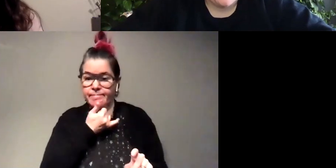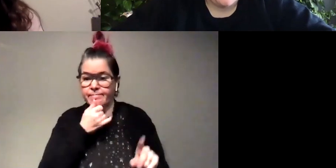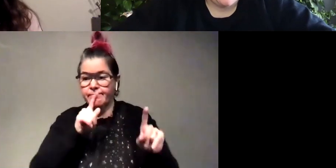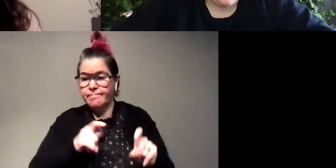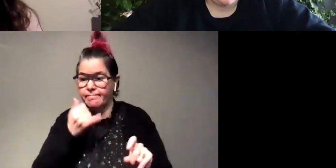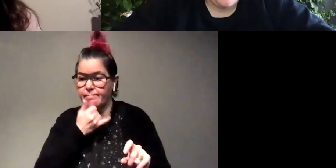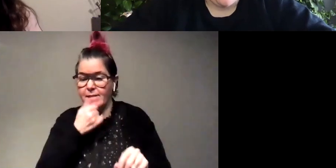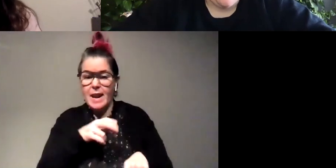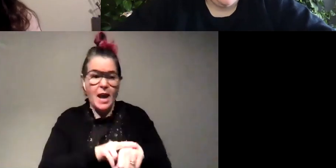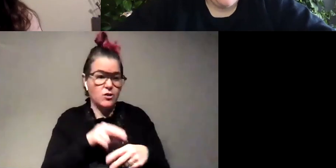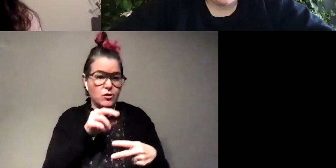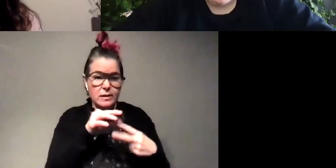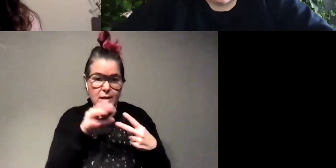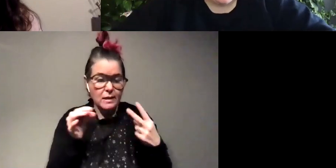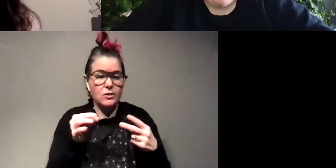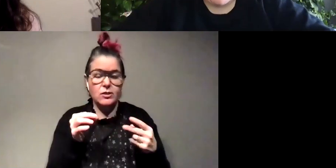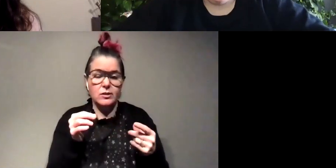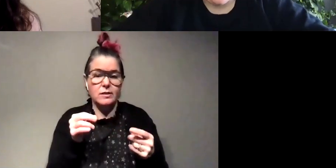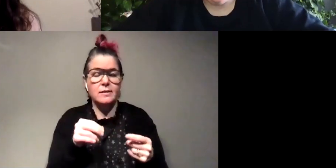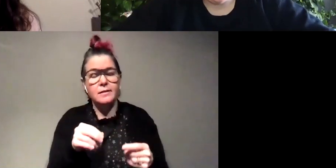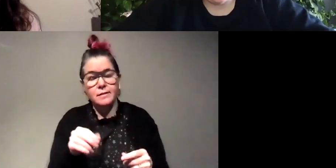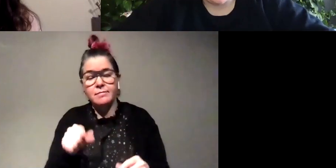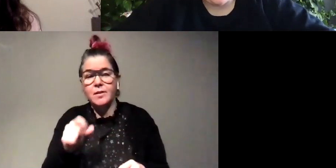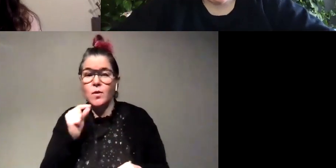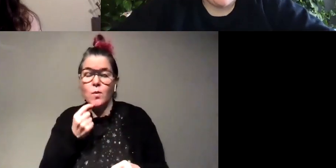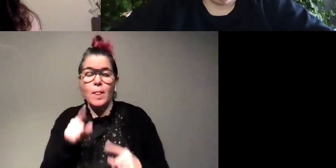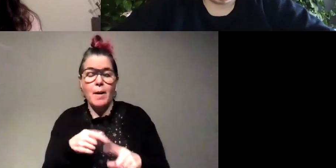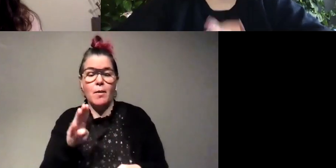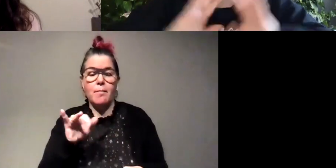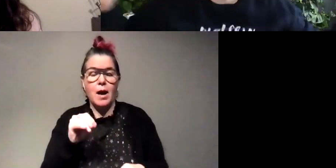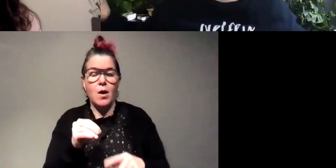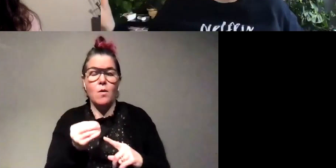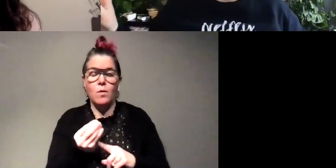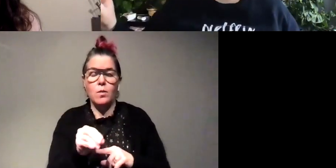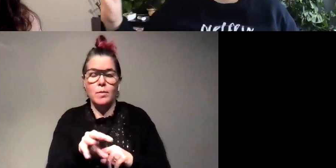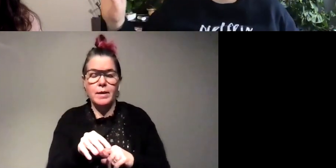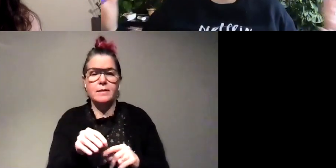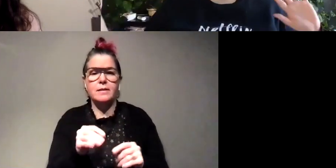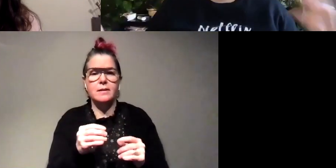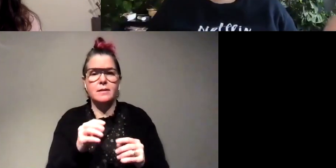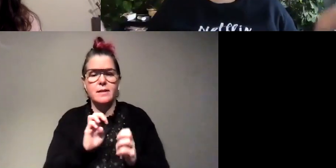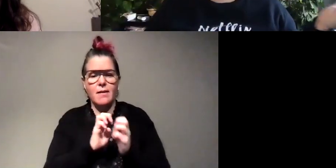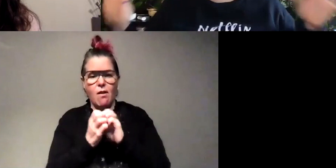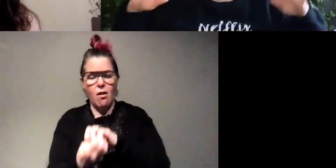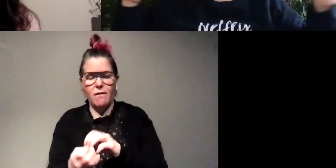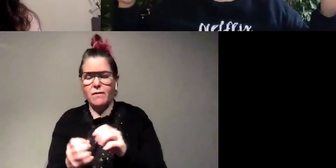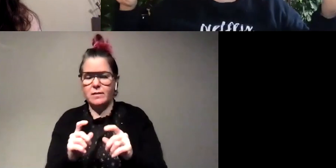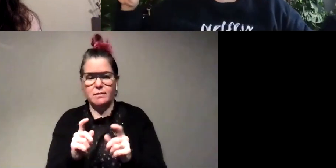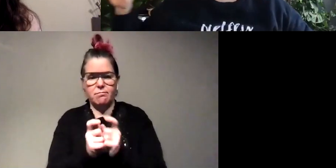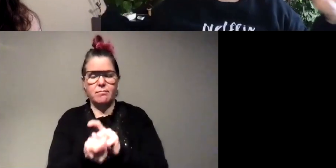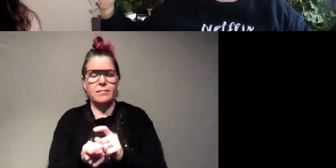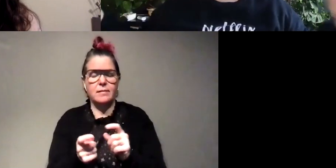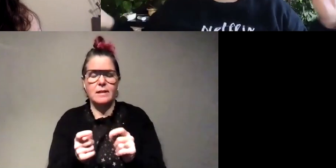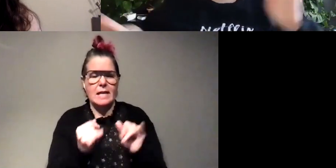selection yeah the super cool thing about bioluminescence is that it's evolved completely independently of of other